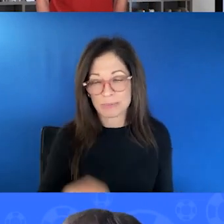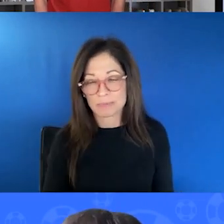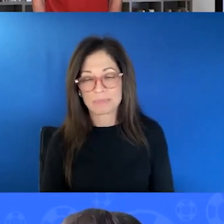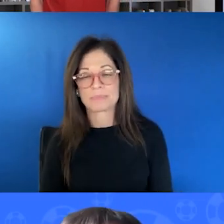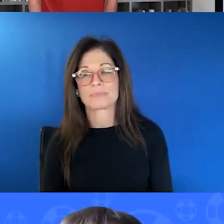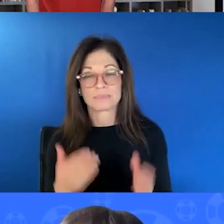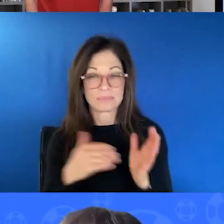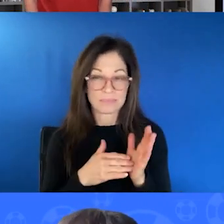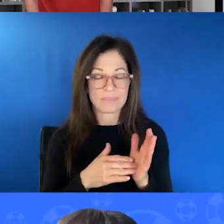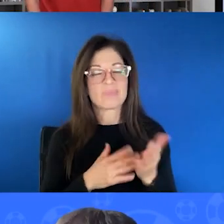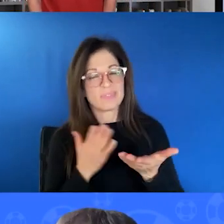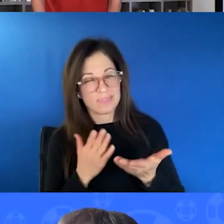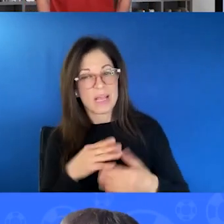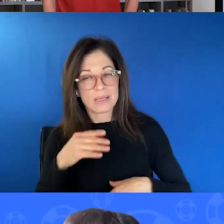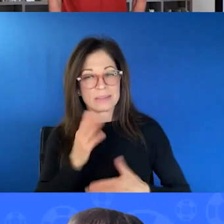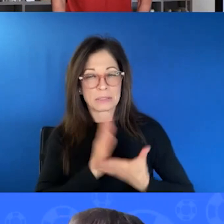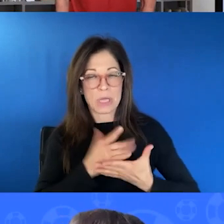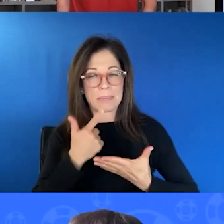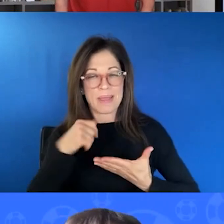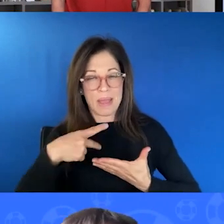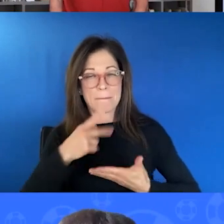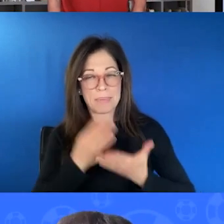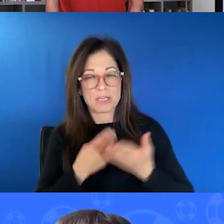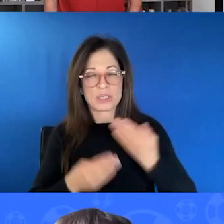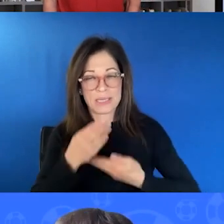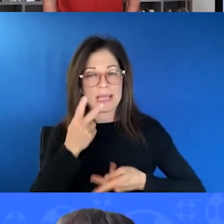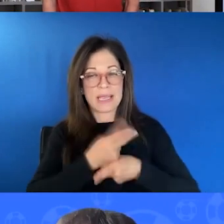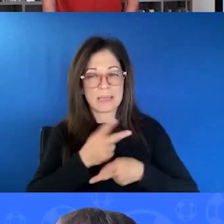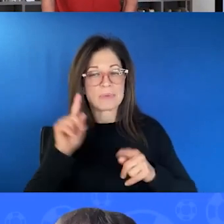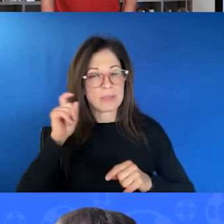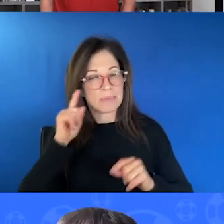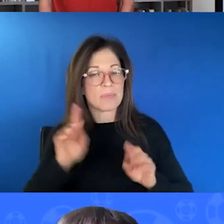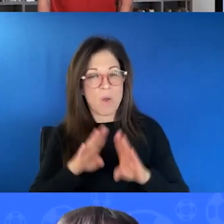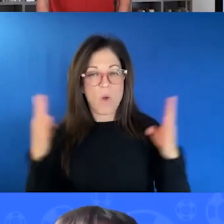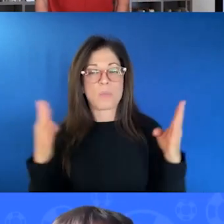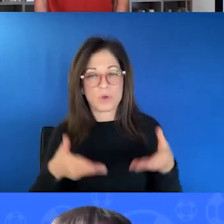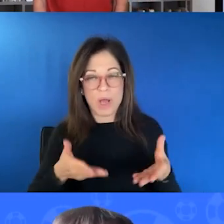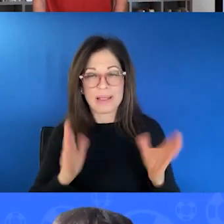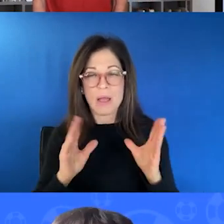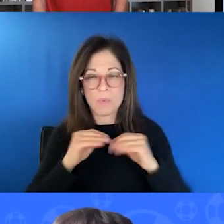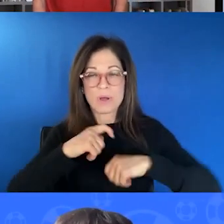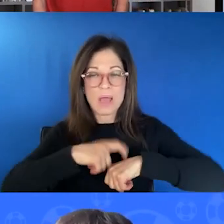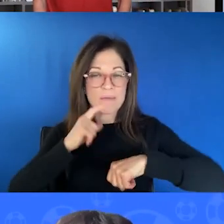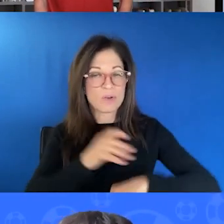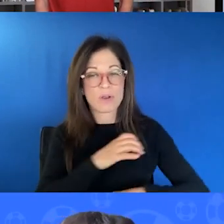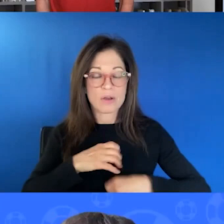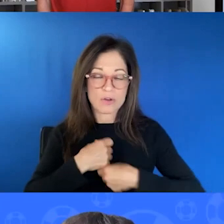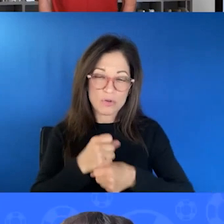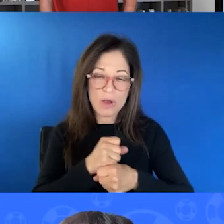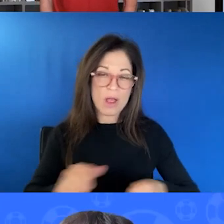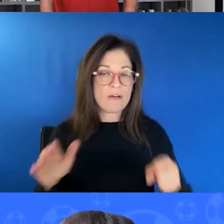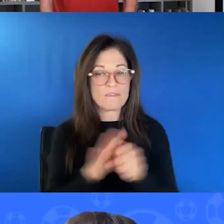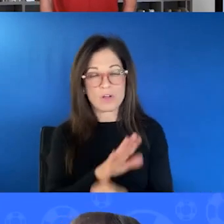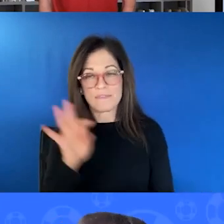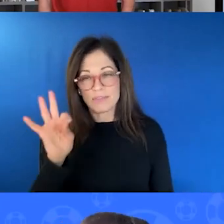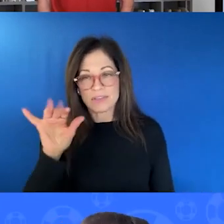a stopgap budget that keeps the government open to sort of buy Congress a little more time to create a full fiscal year budget.